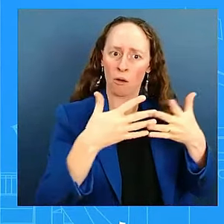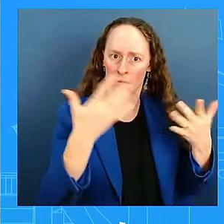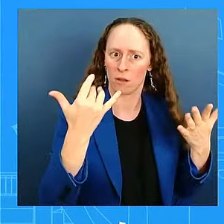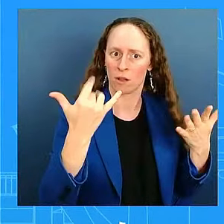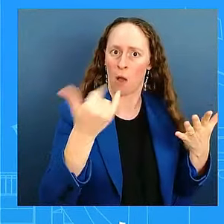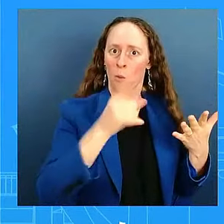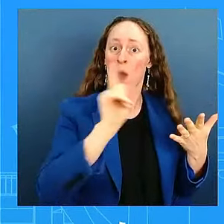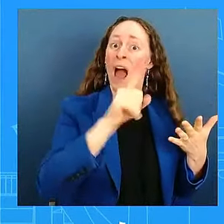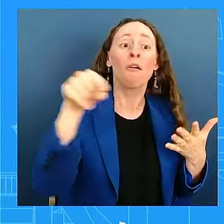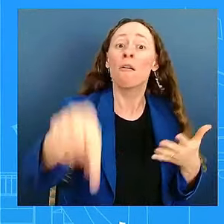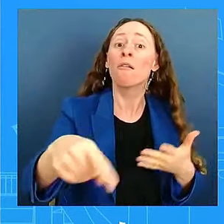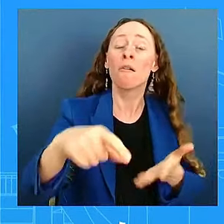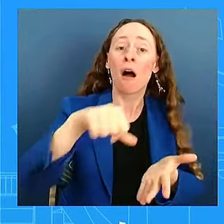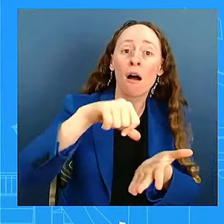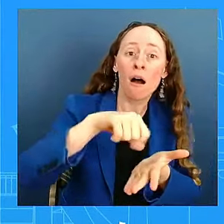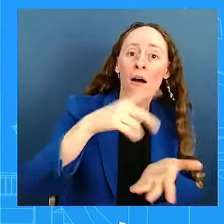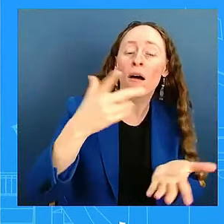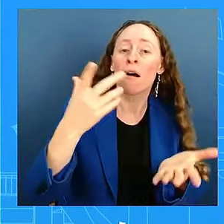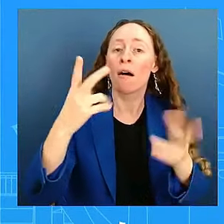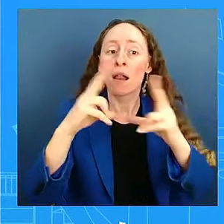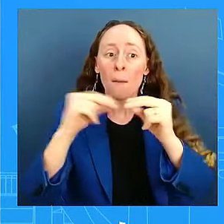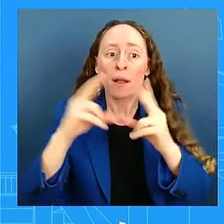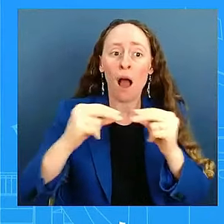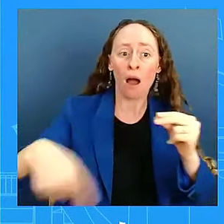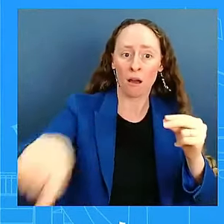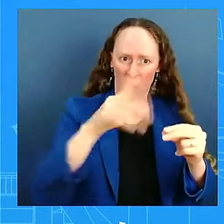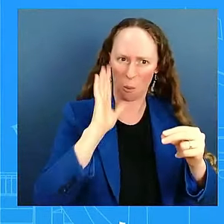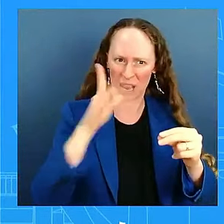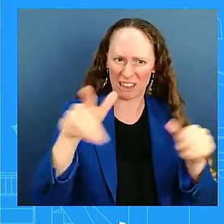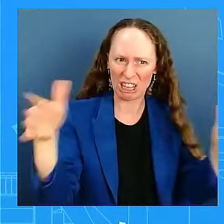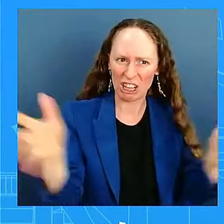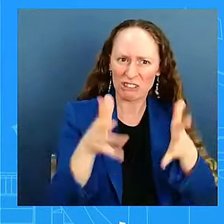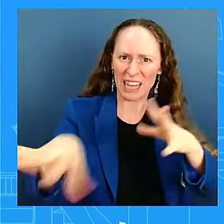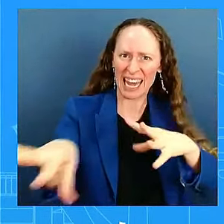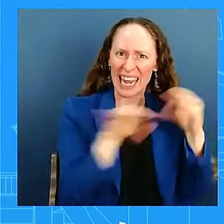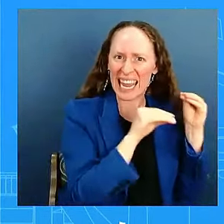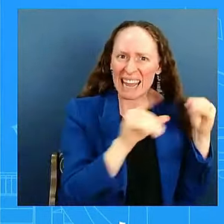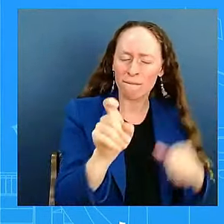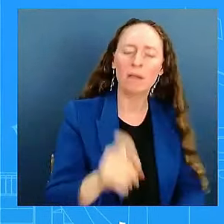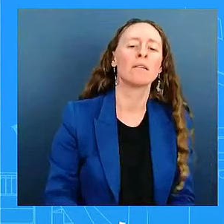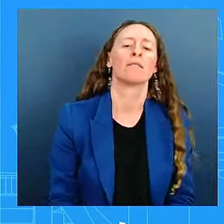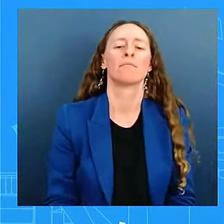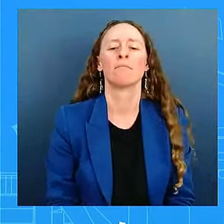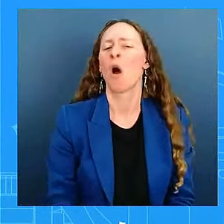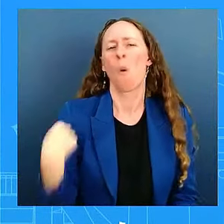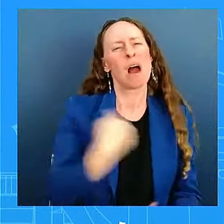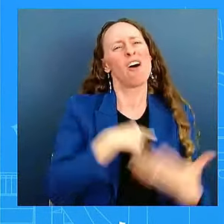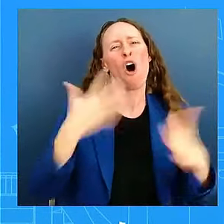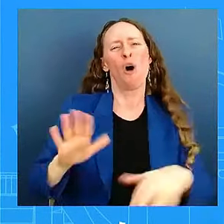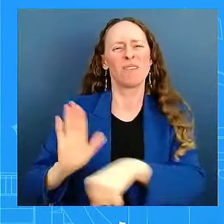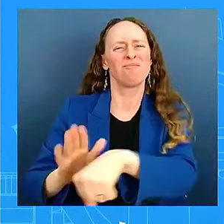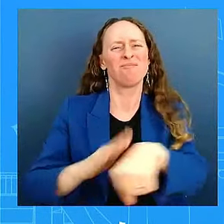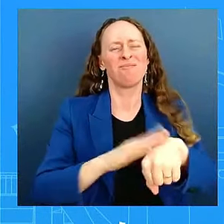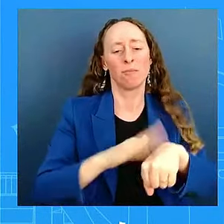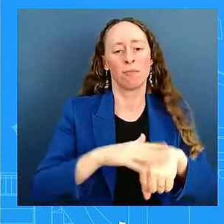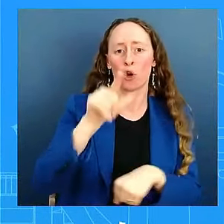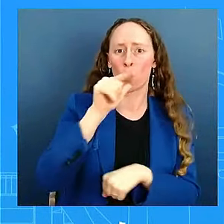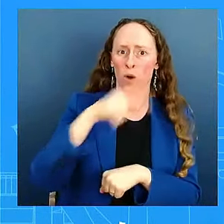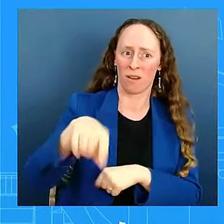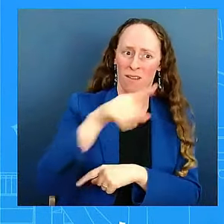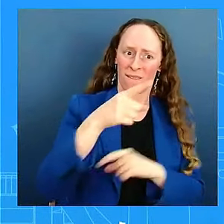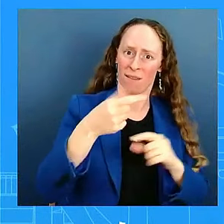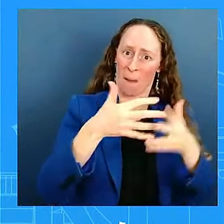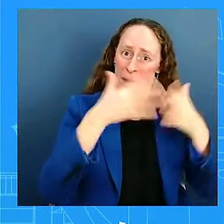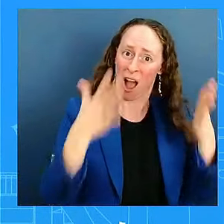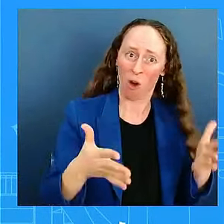of commercial means to depart Lebanon, given everything that's going on. We have said that from this podium, from multiple podiums. We continue to